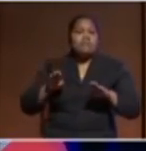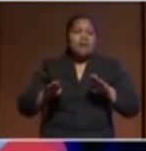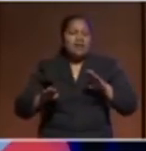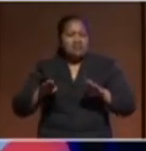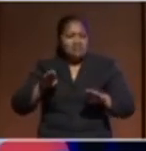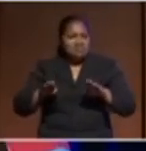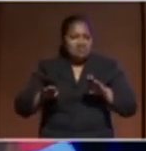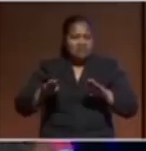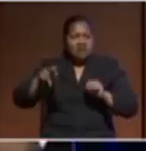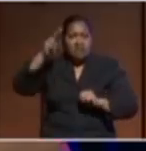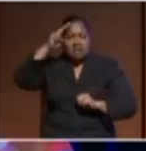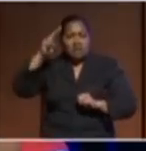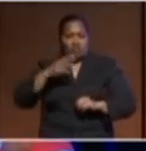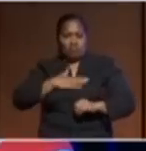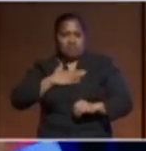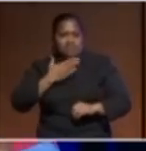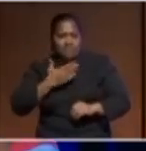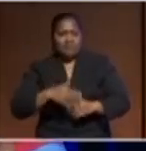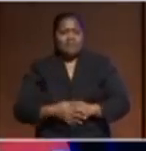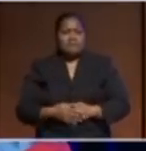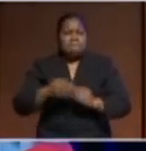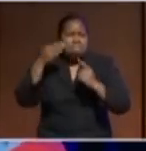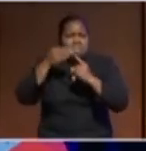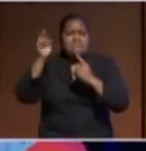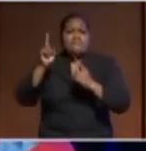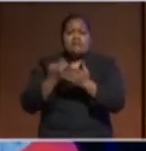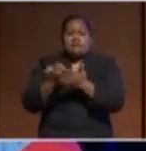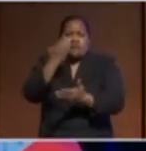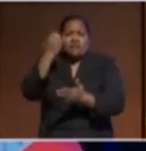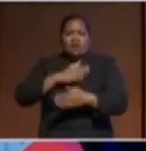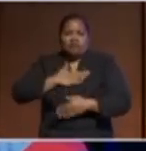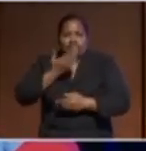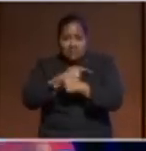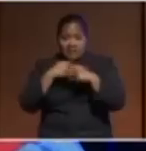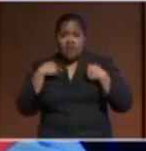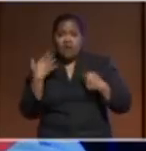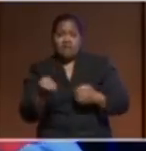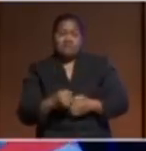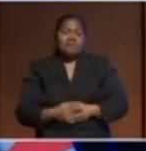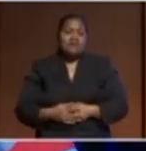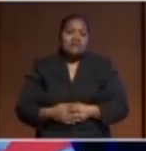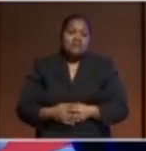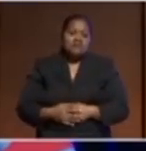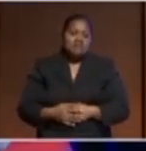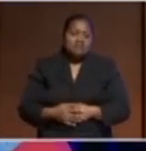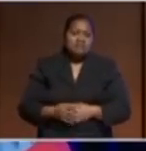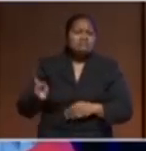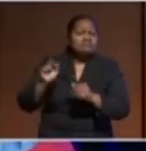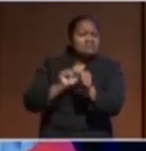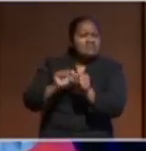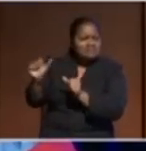national interests, in particular those immediate economic interests that we have and looking at what is best for